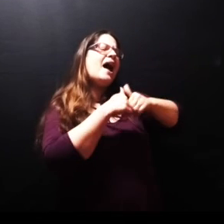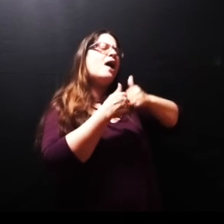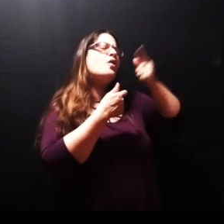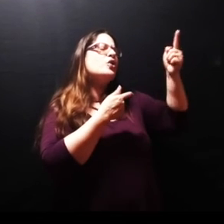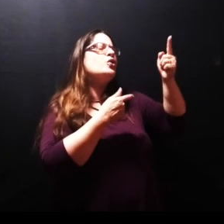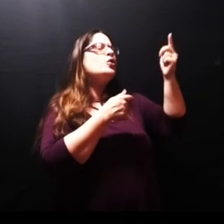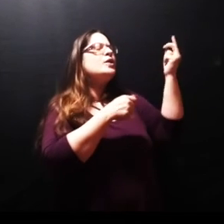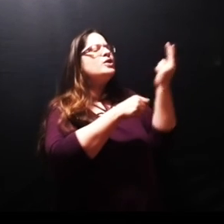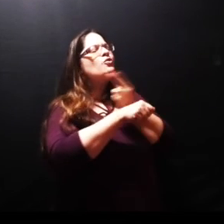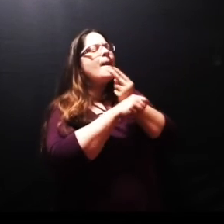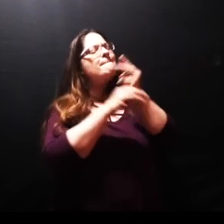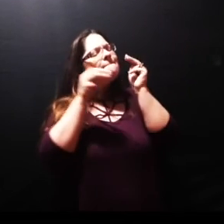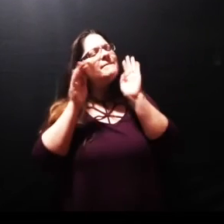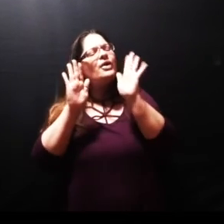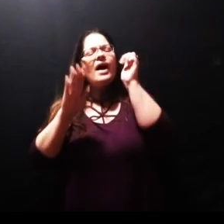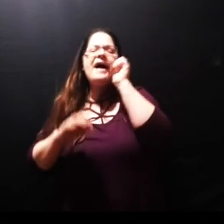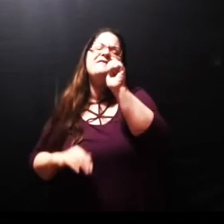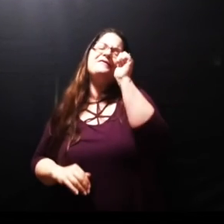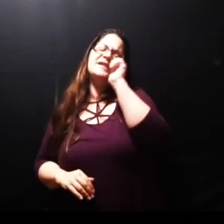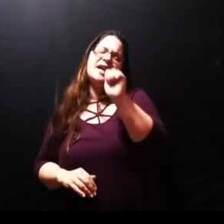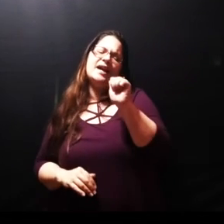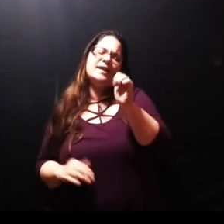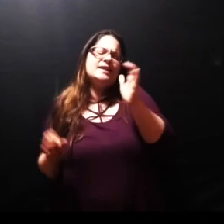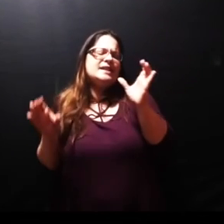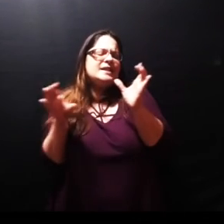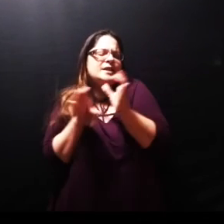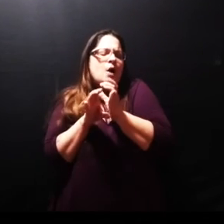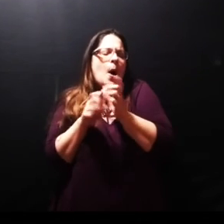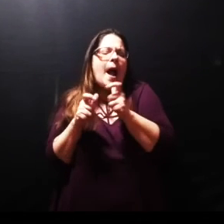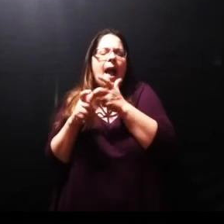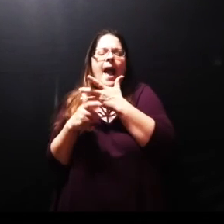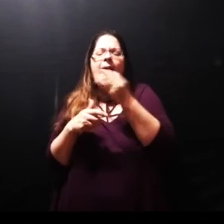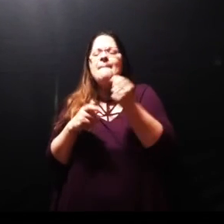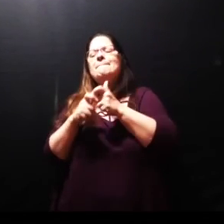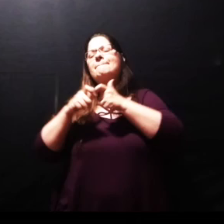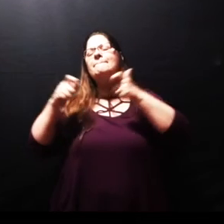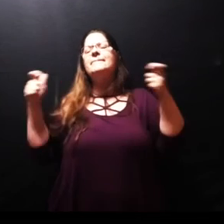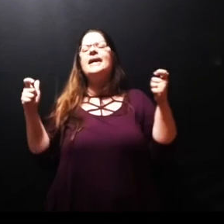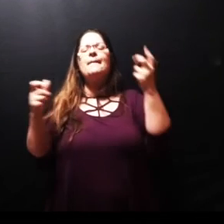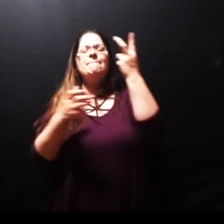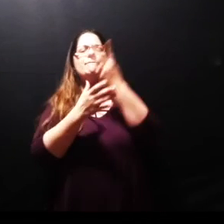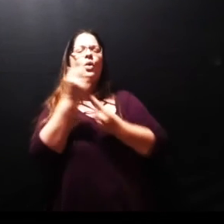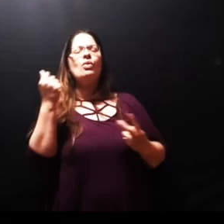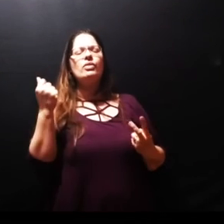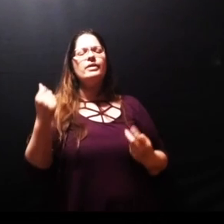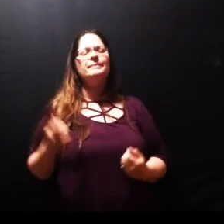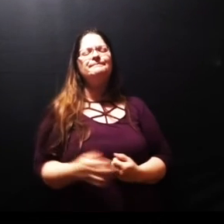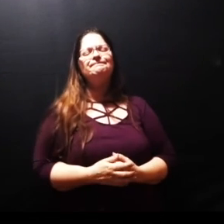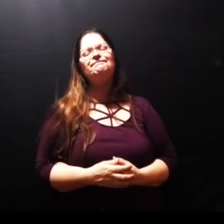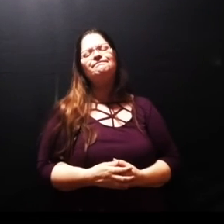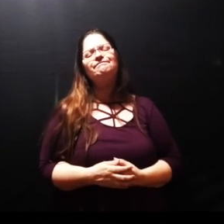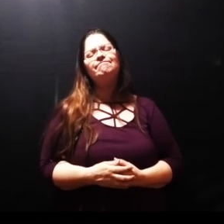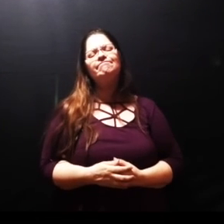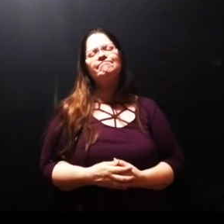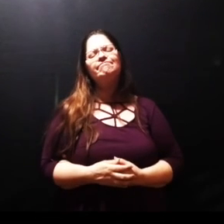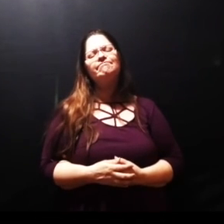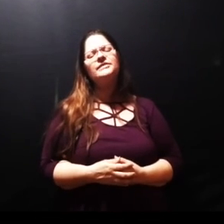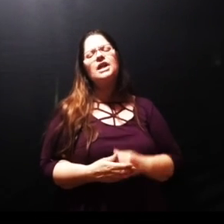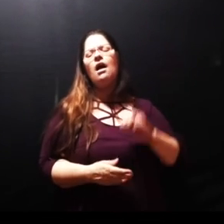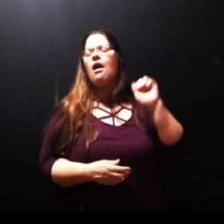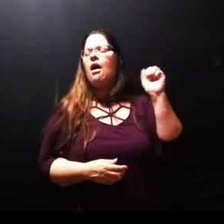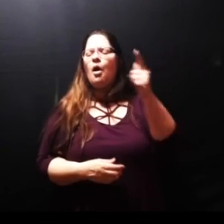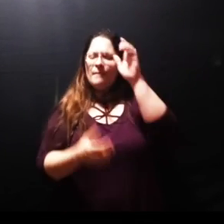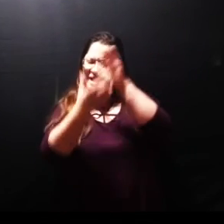little ones and big ones come to us on a daily basis today father for my brothers and sisters believers